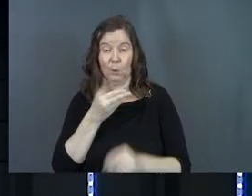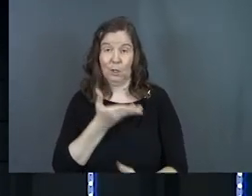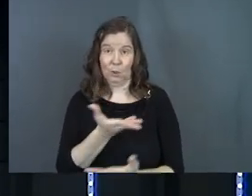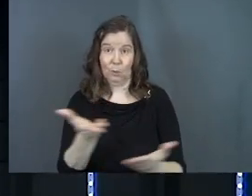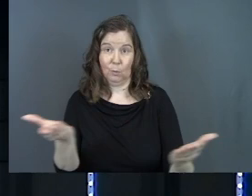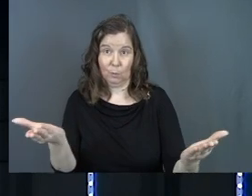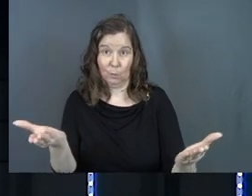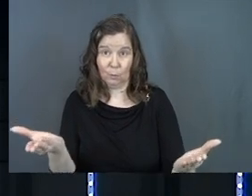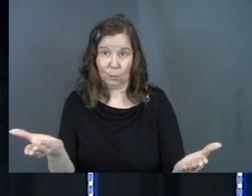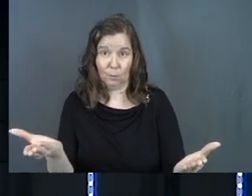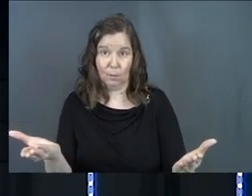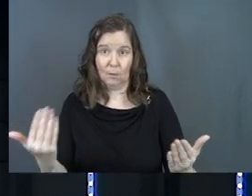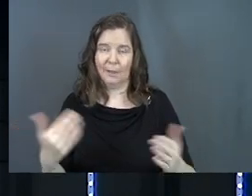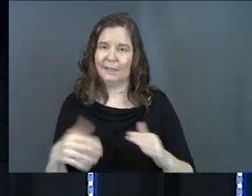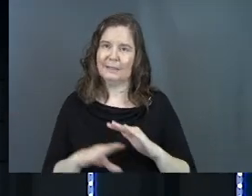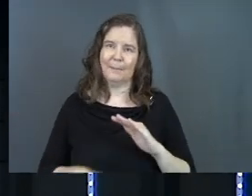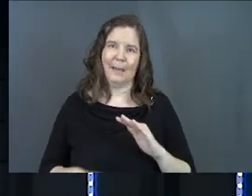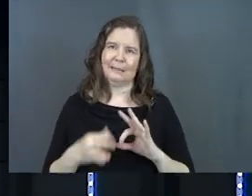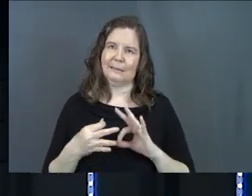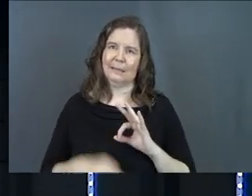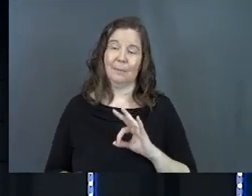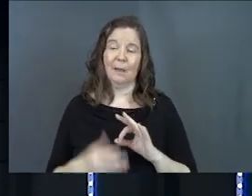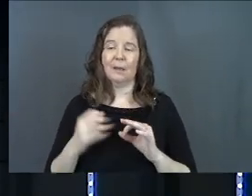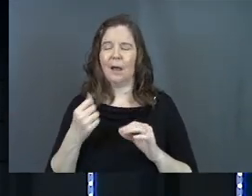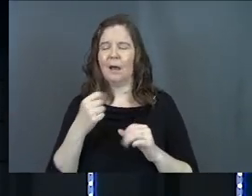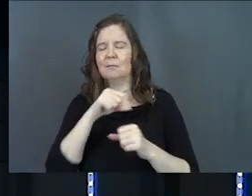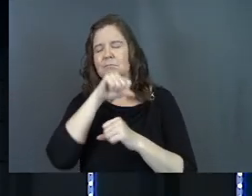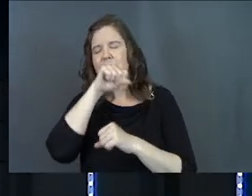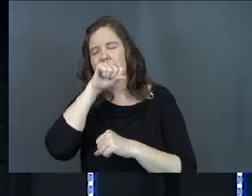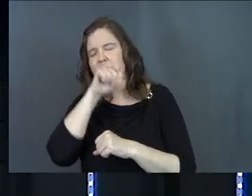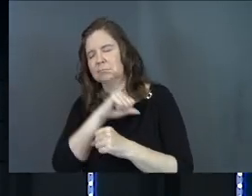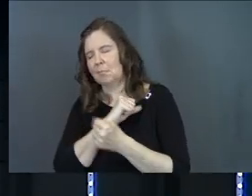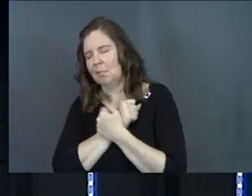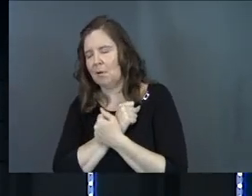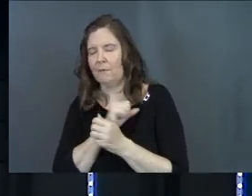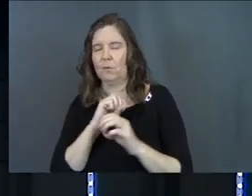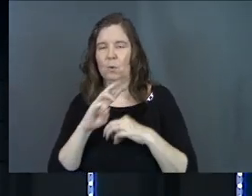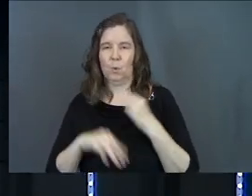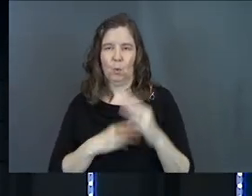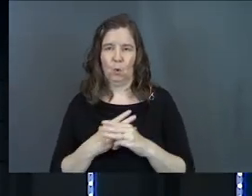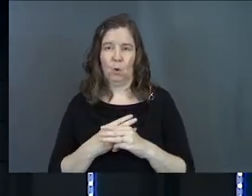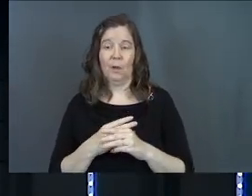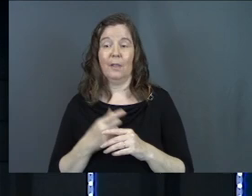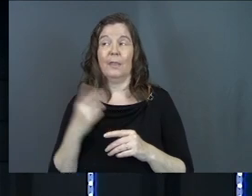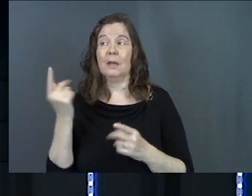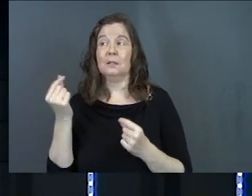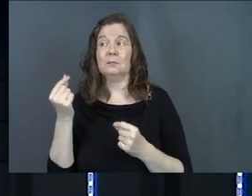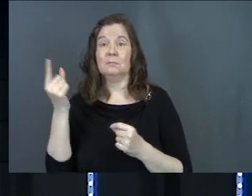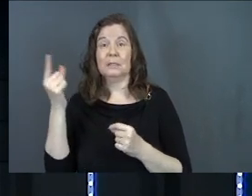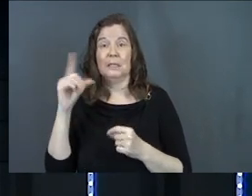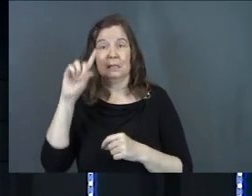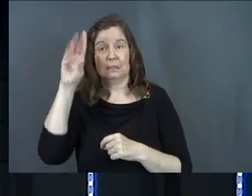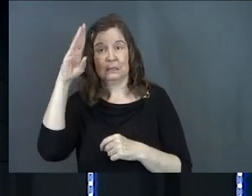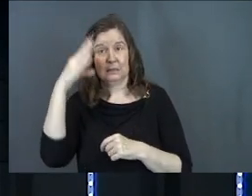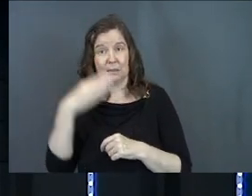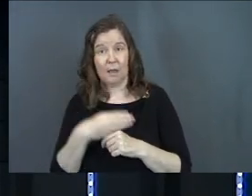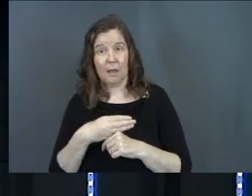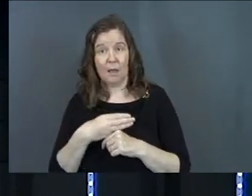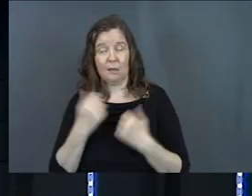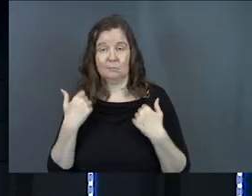you. So basic, so simple. God so loved the world, including you, that he gave his only son.